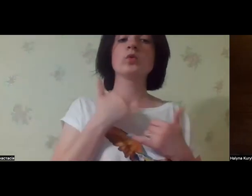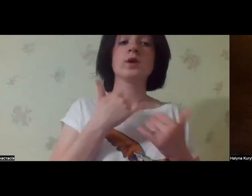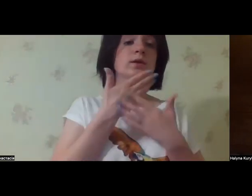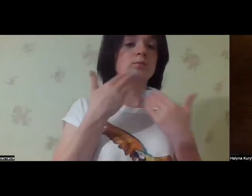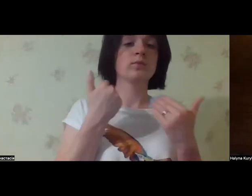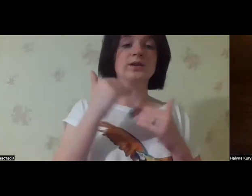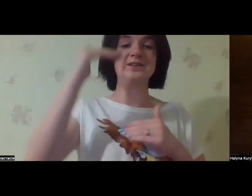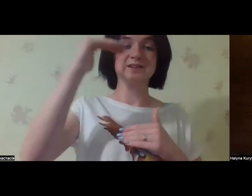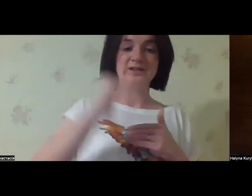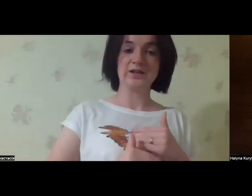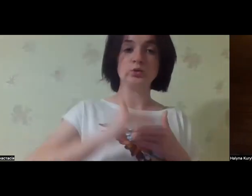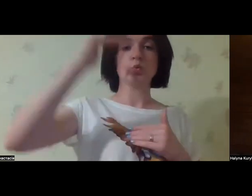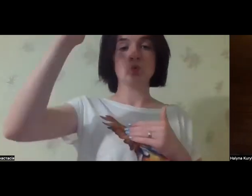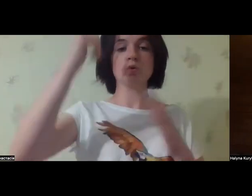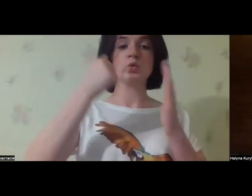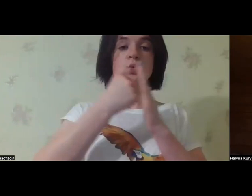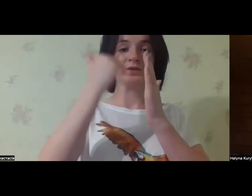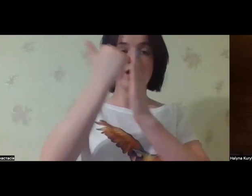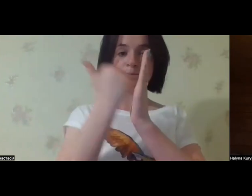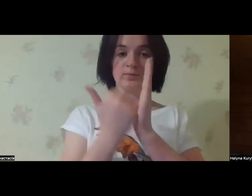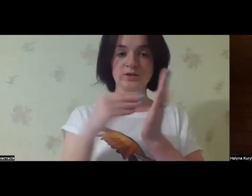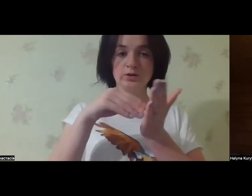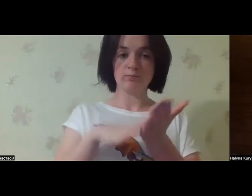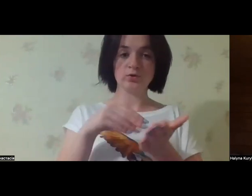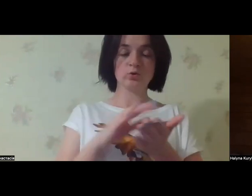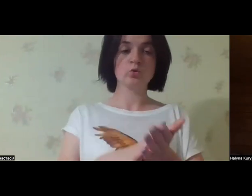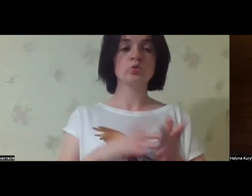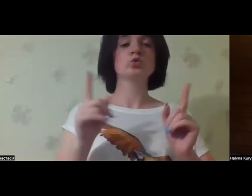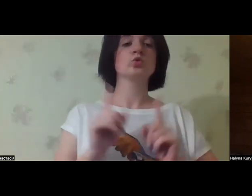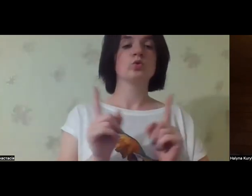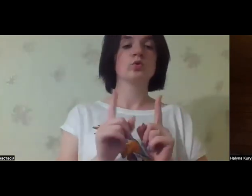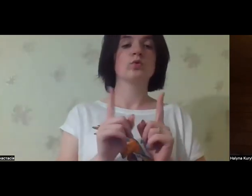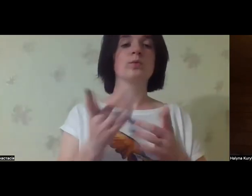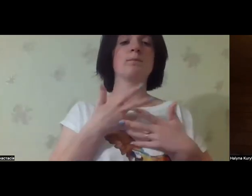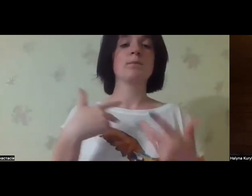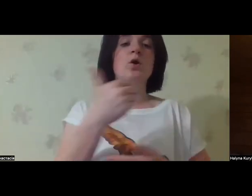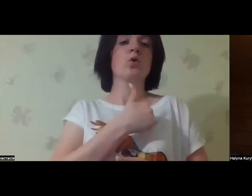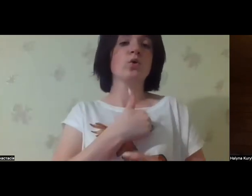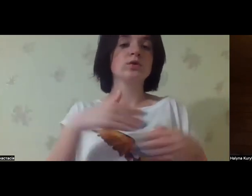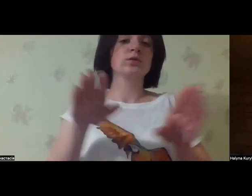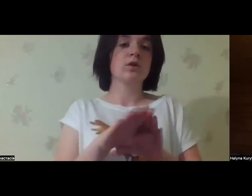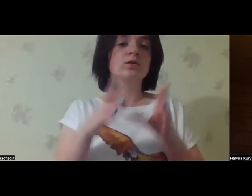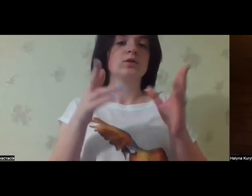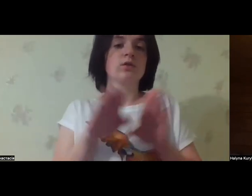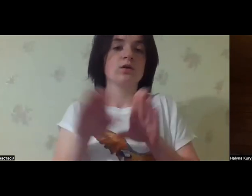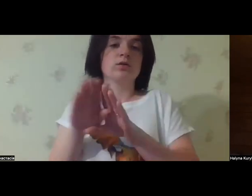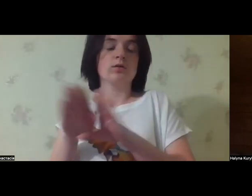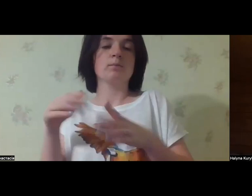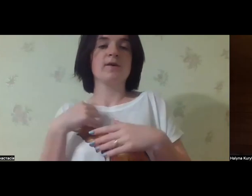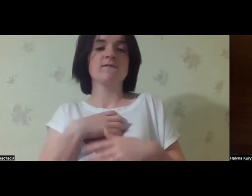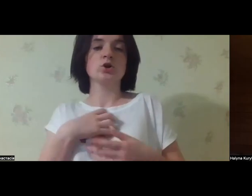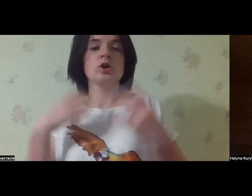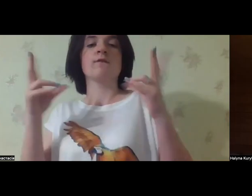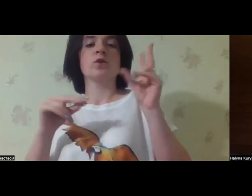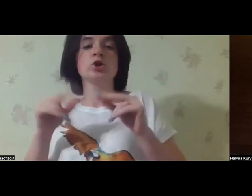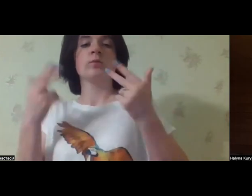While we have this top-bottom approach, now we should have the bottom-up approach that we want this in that way.